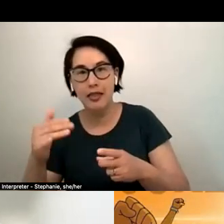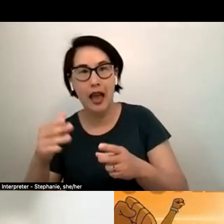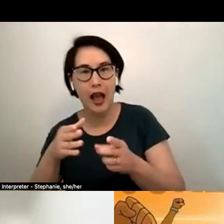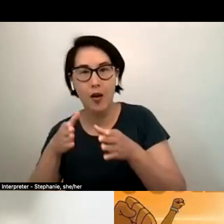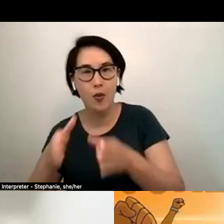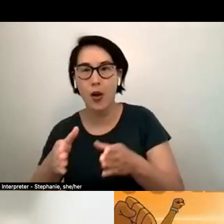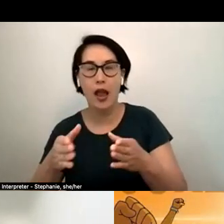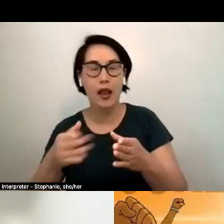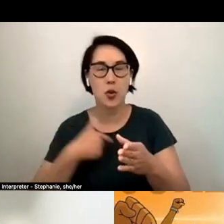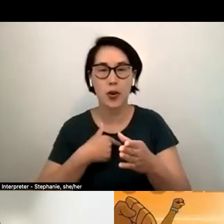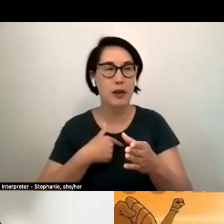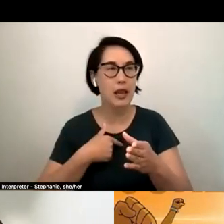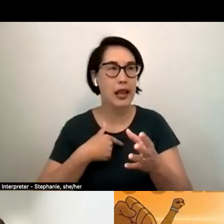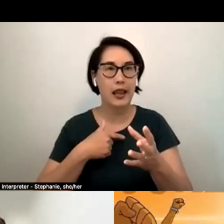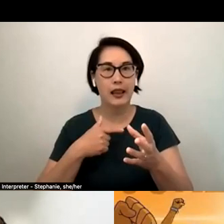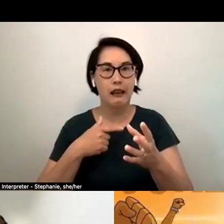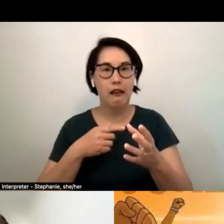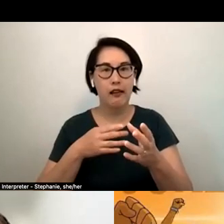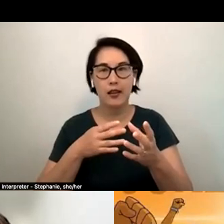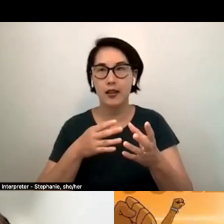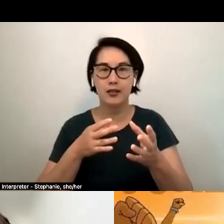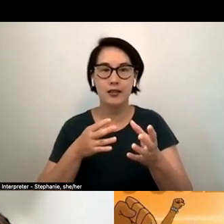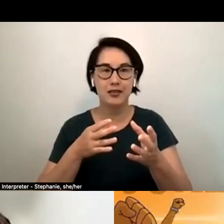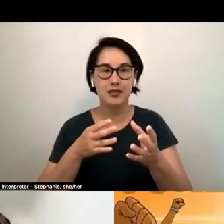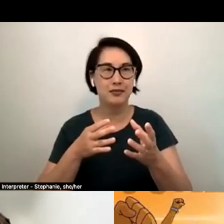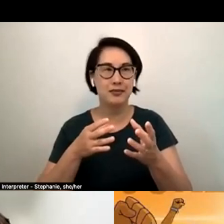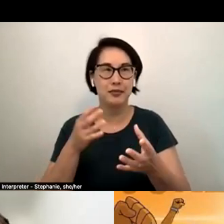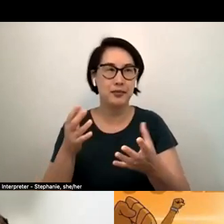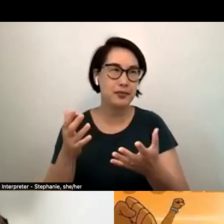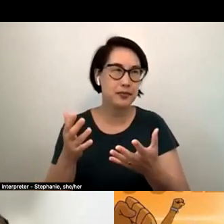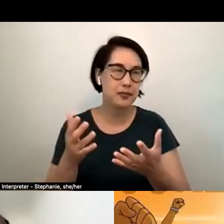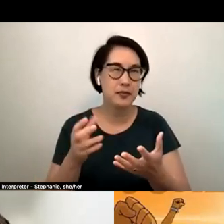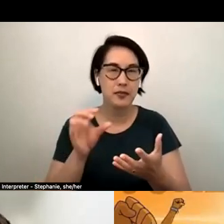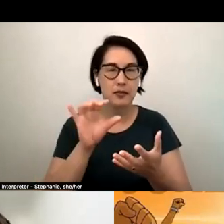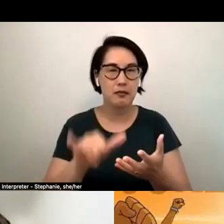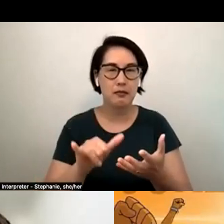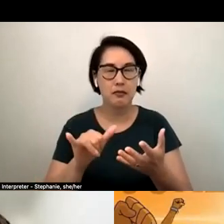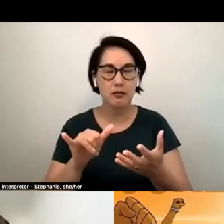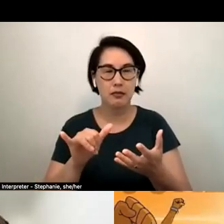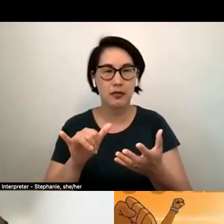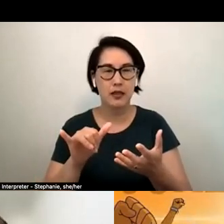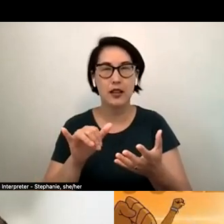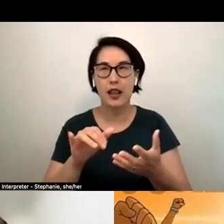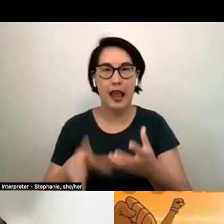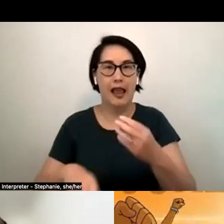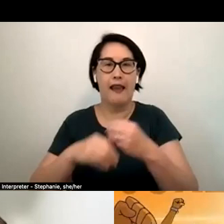uh like kind of the work of like how do you inspire